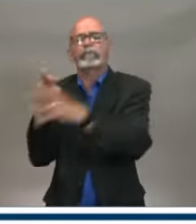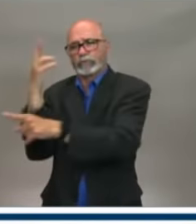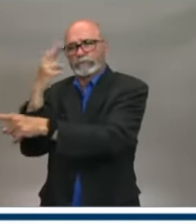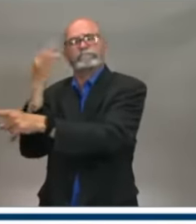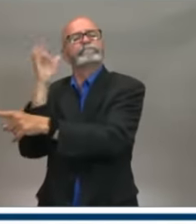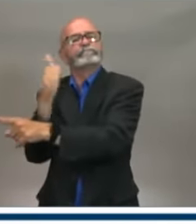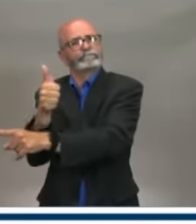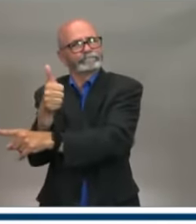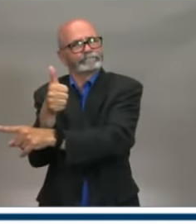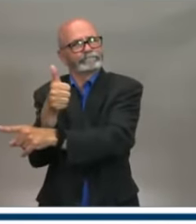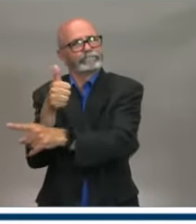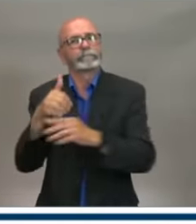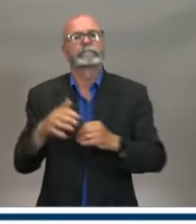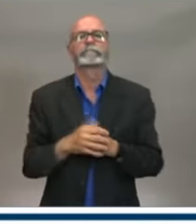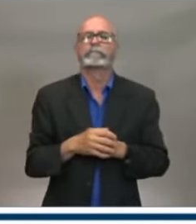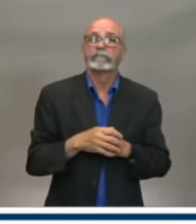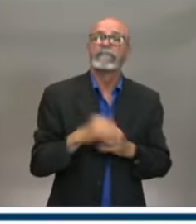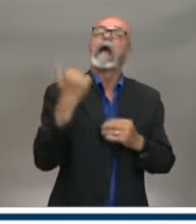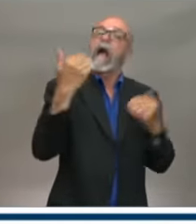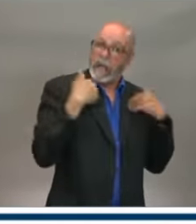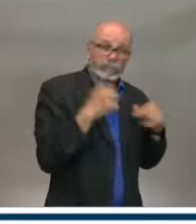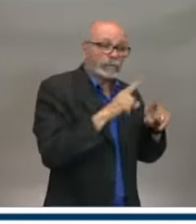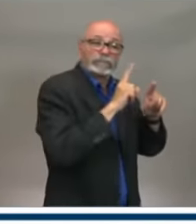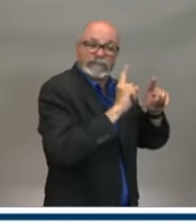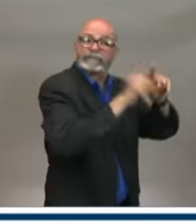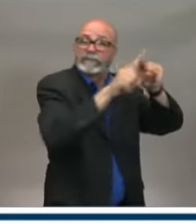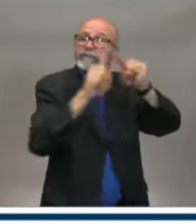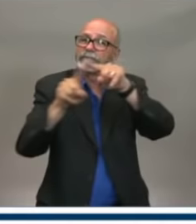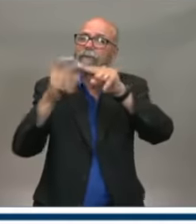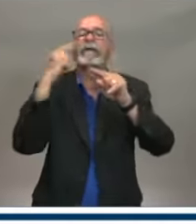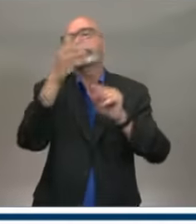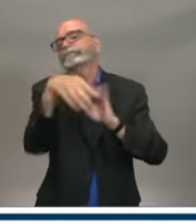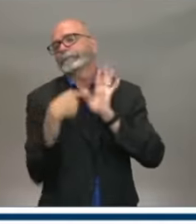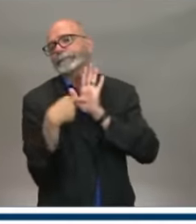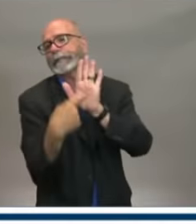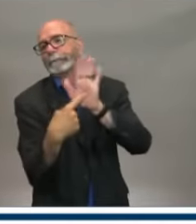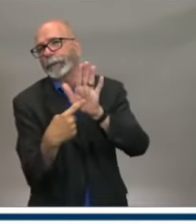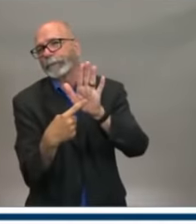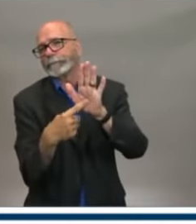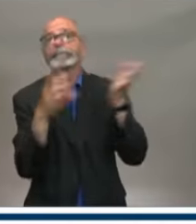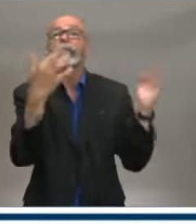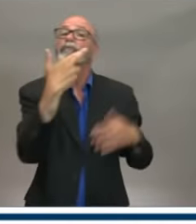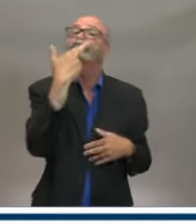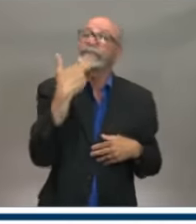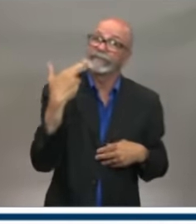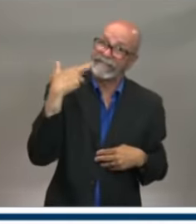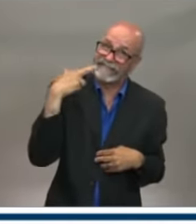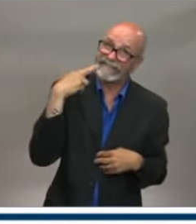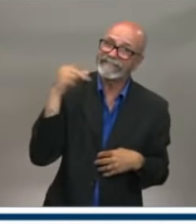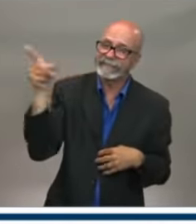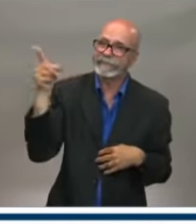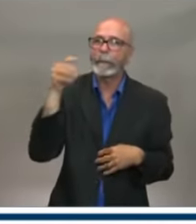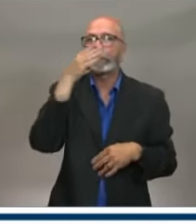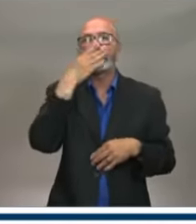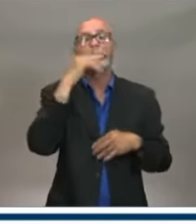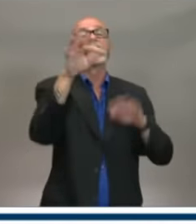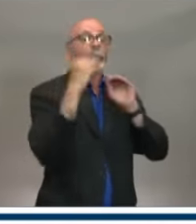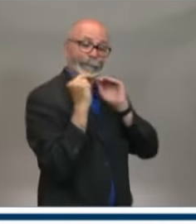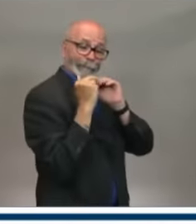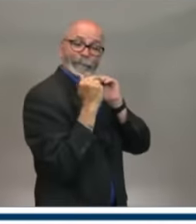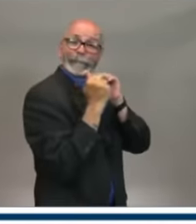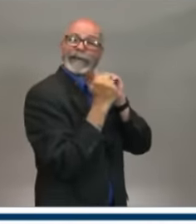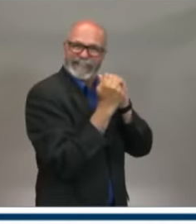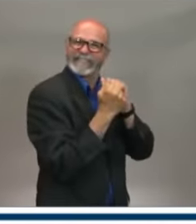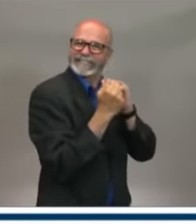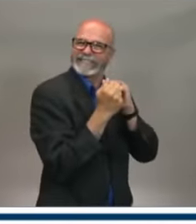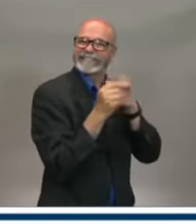approved plans for several sectors. For example, I've approved plans for restaurants and cosmetology, cosmetology, and